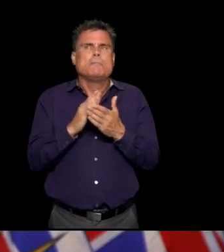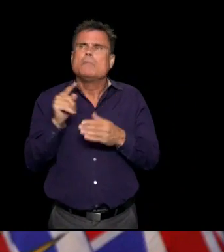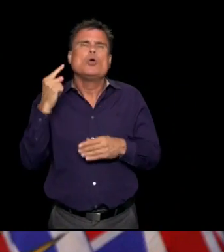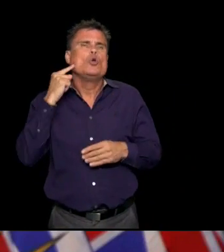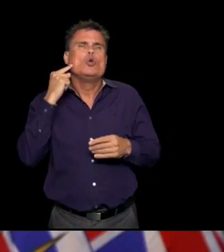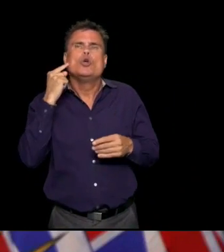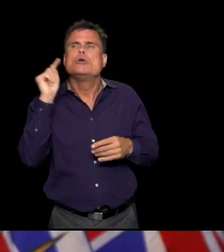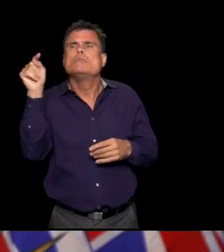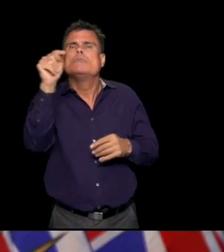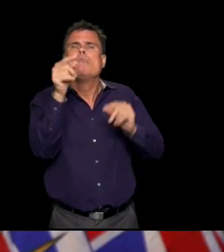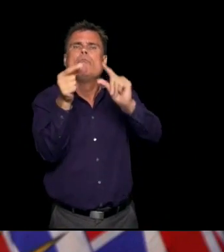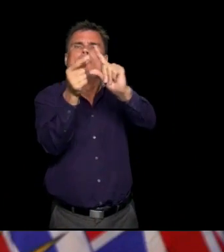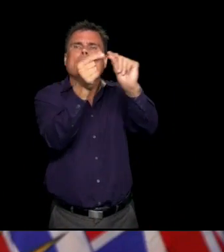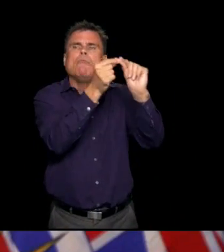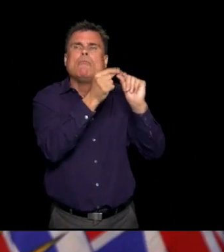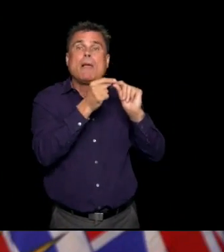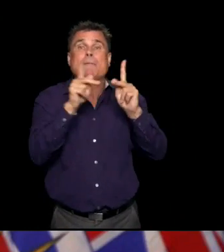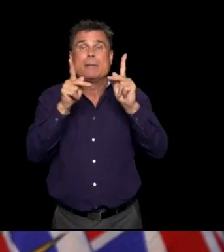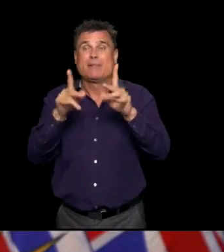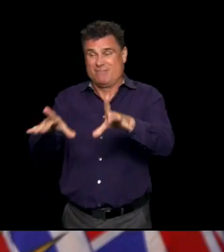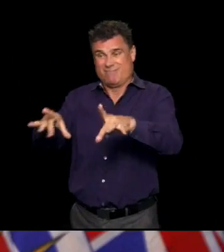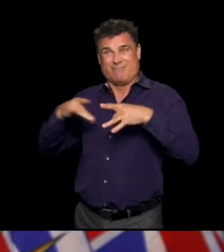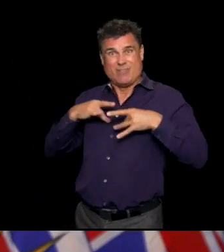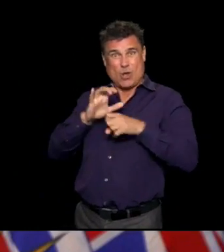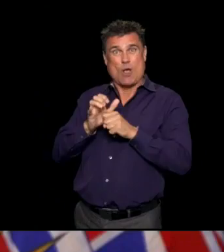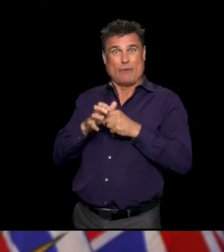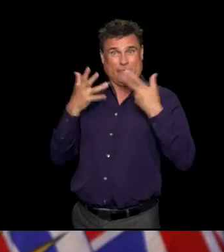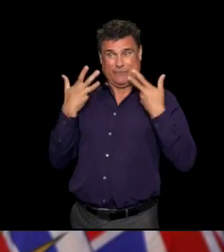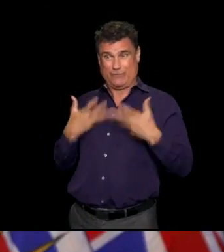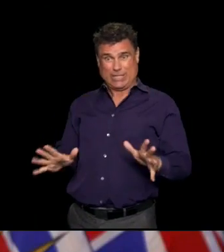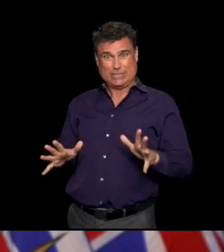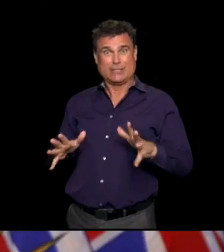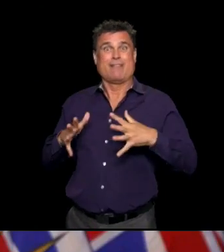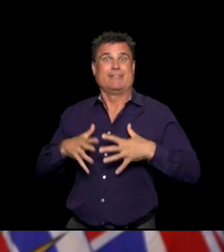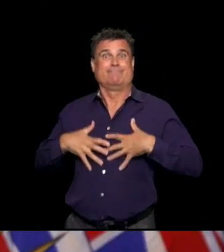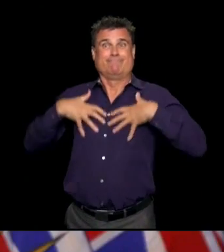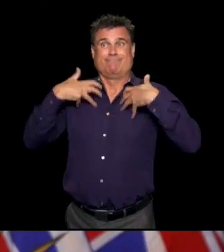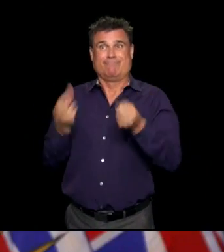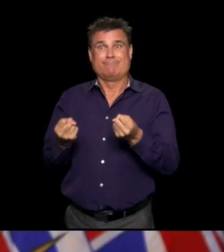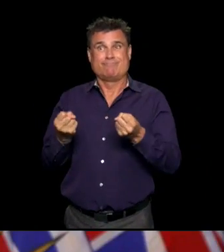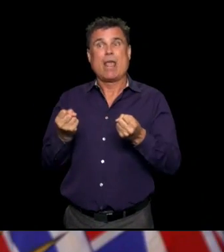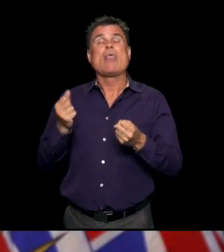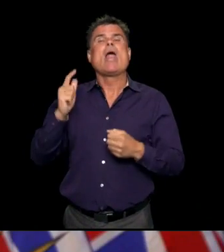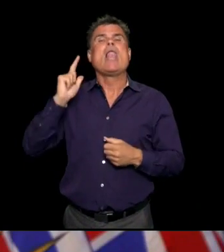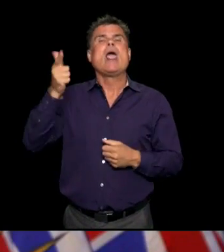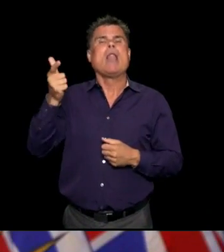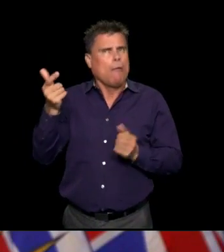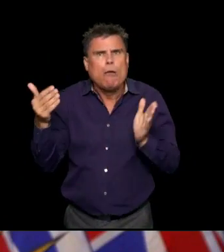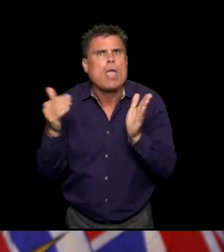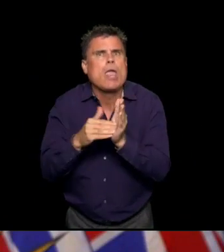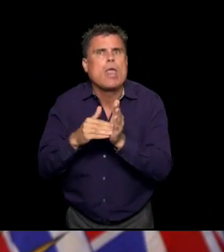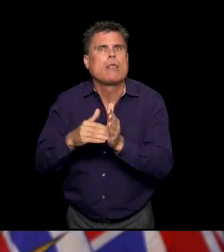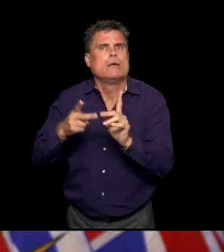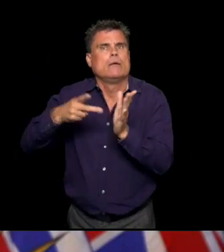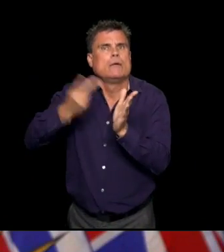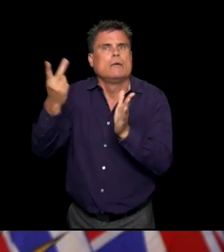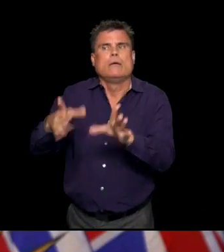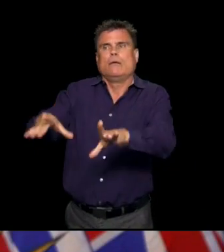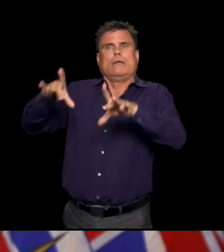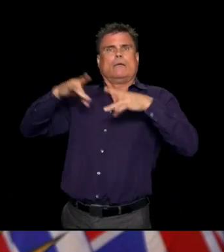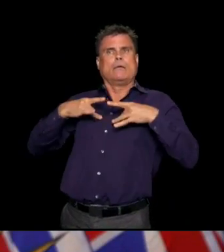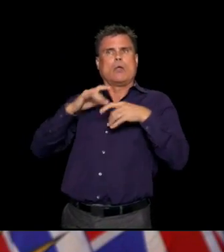people maybe being reinfected with a slightly different strain of the virus. We